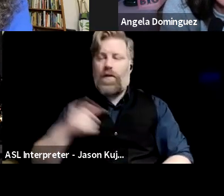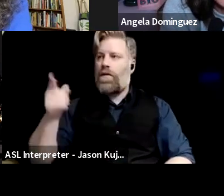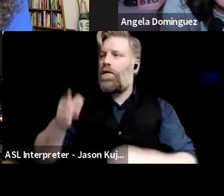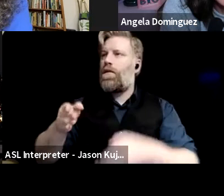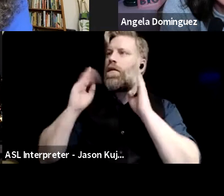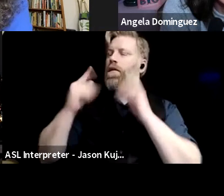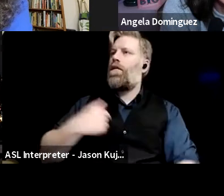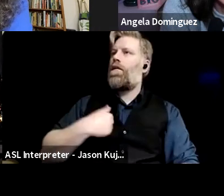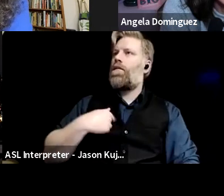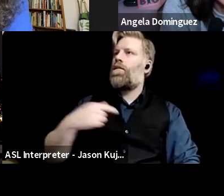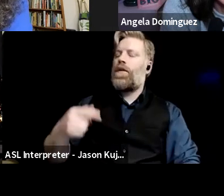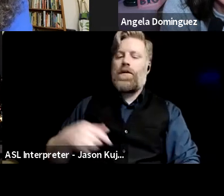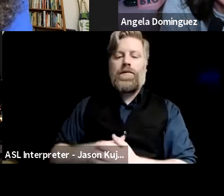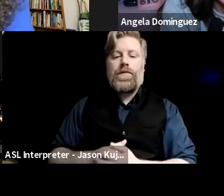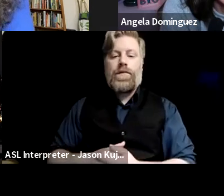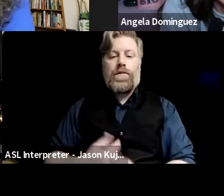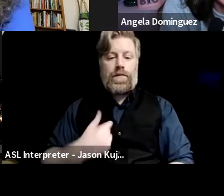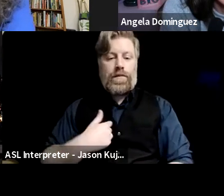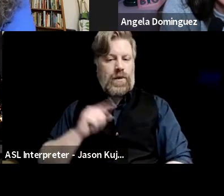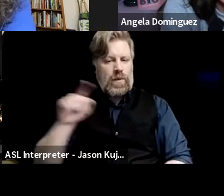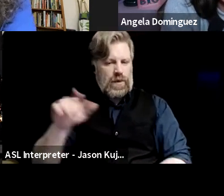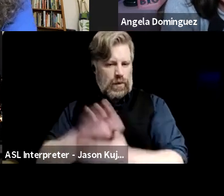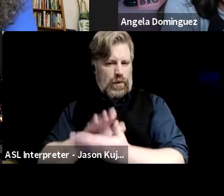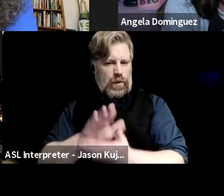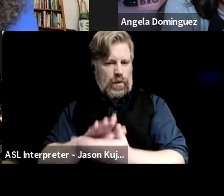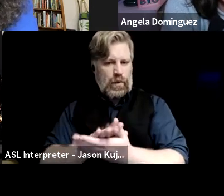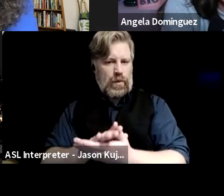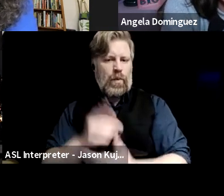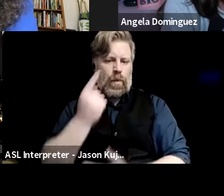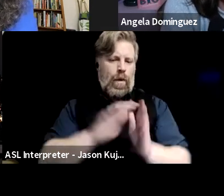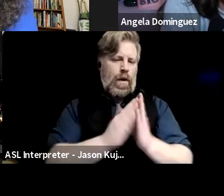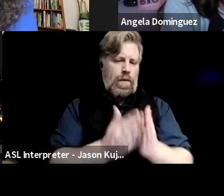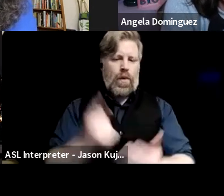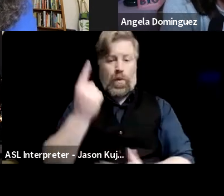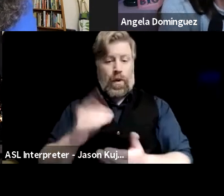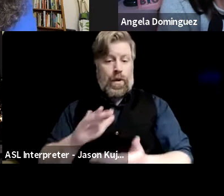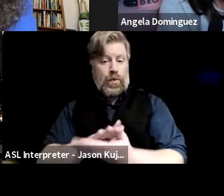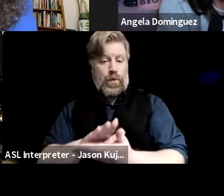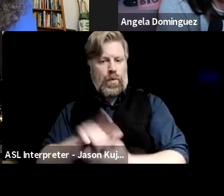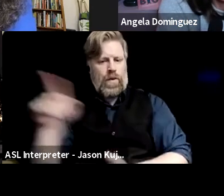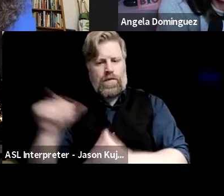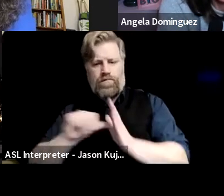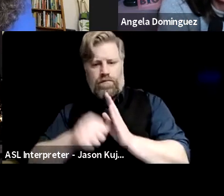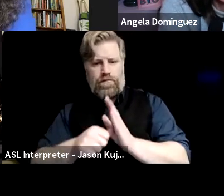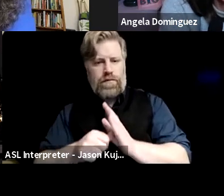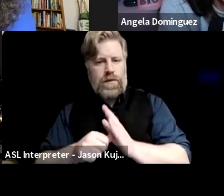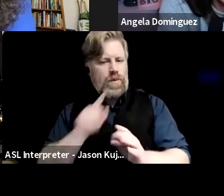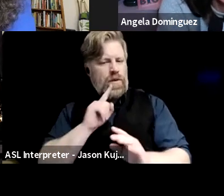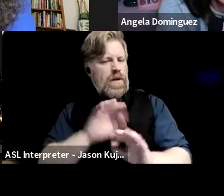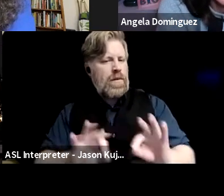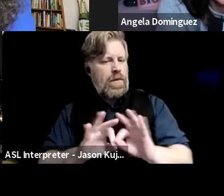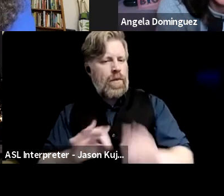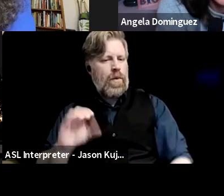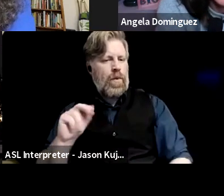did as one book when school, and they were talking about the importance of own voices. And it's one thing for us all to be talking about it, but it's quite